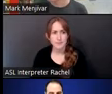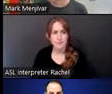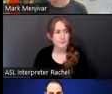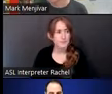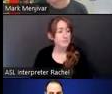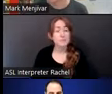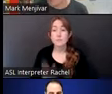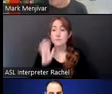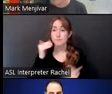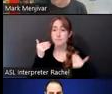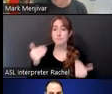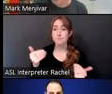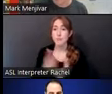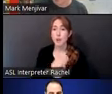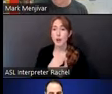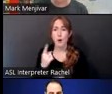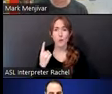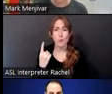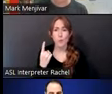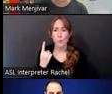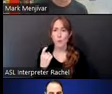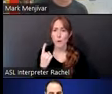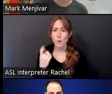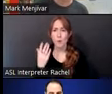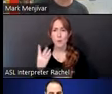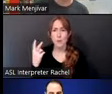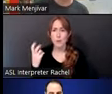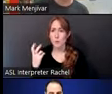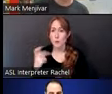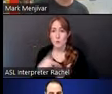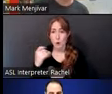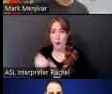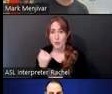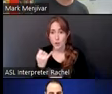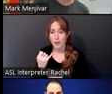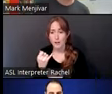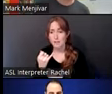more projects before we break up, just being conscious of time here as well.